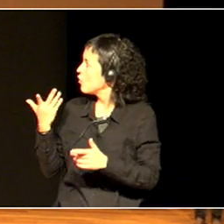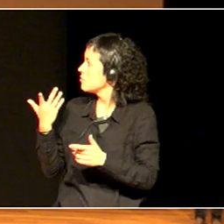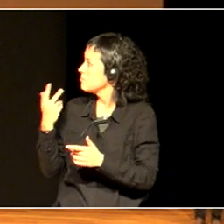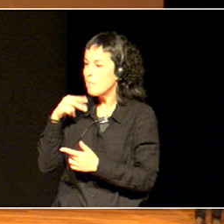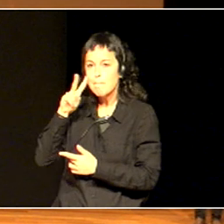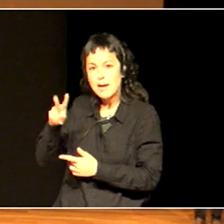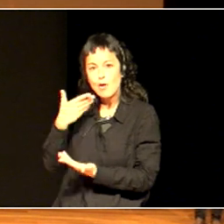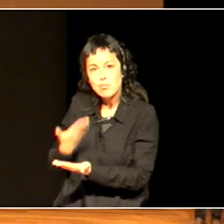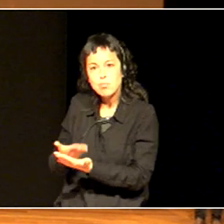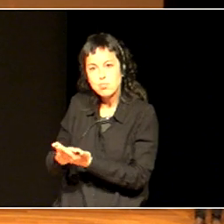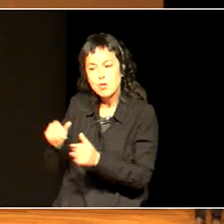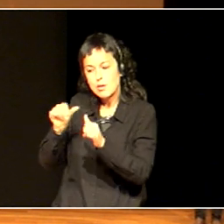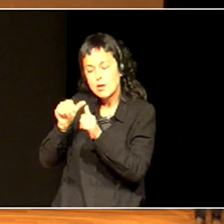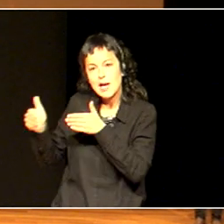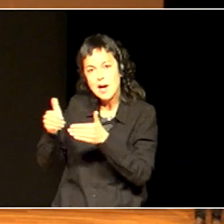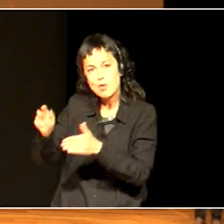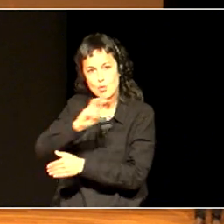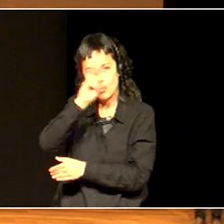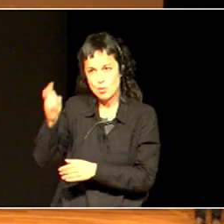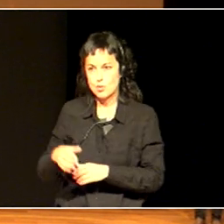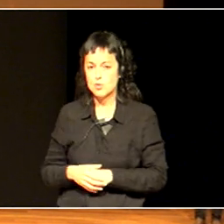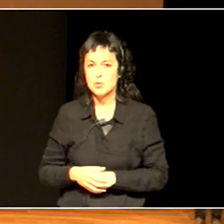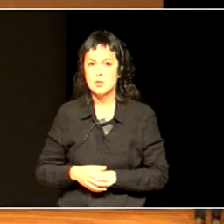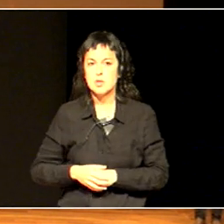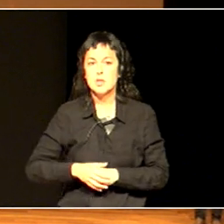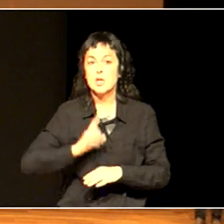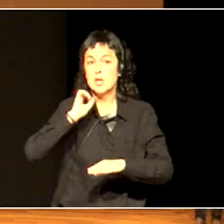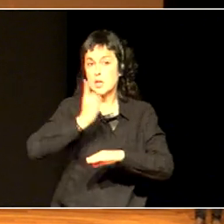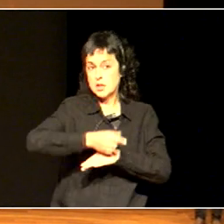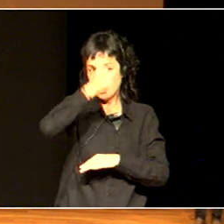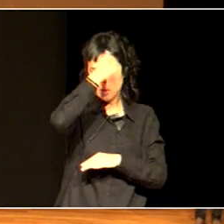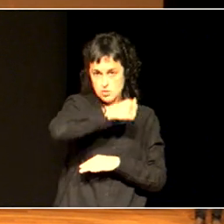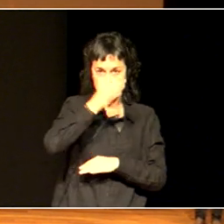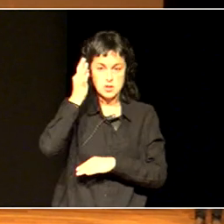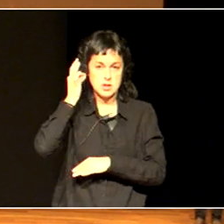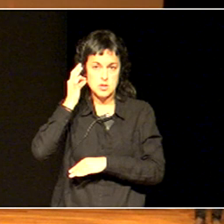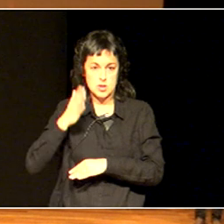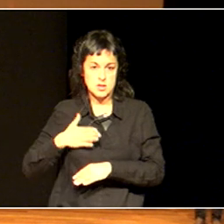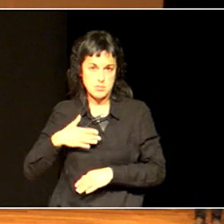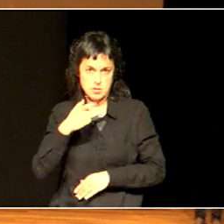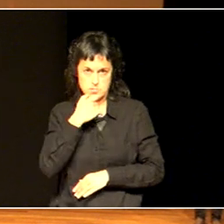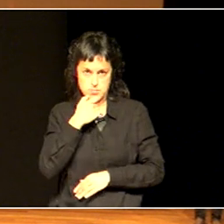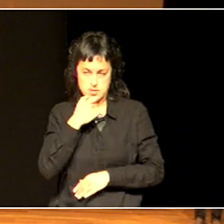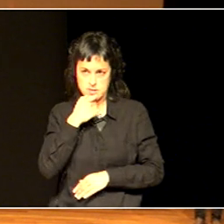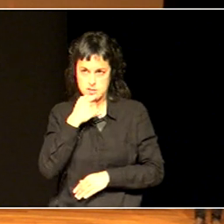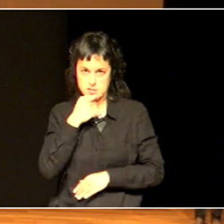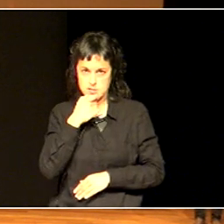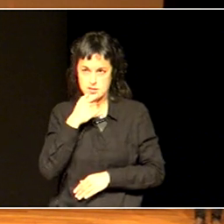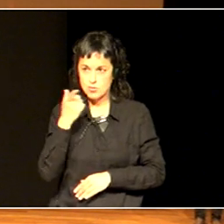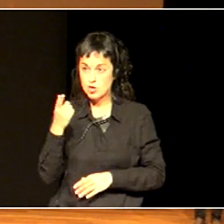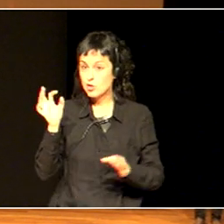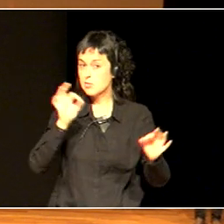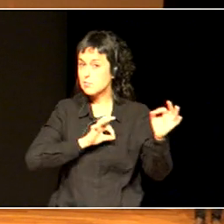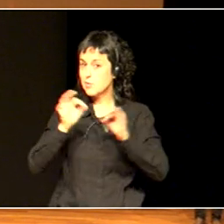the schools in England, when they work with the Index for Inclusion, have told us that it serves like this, as a shield, as a protection,